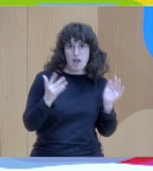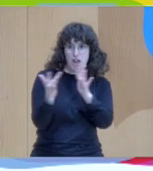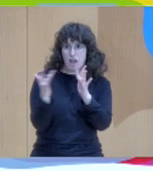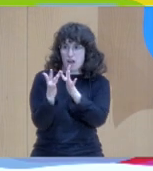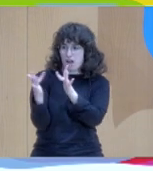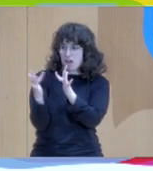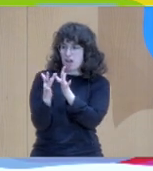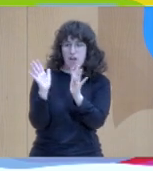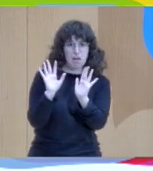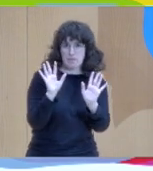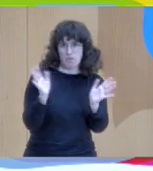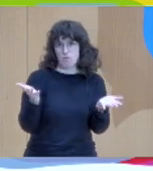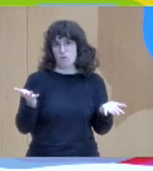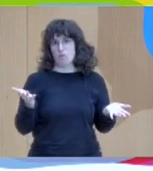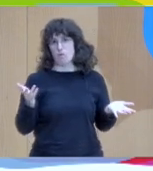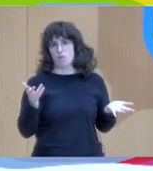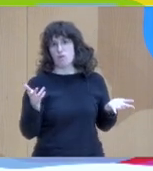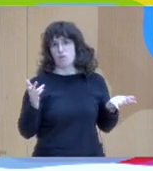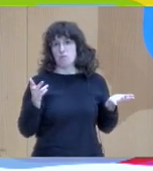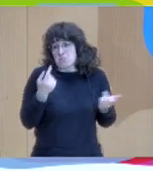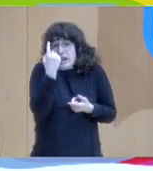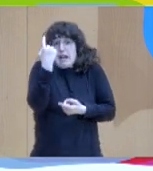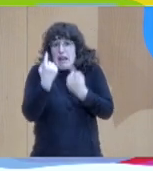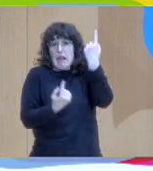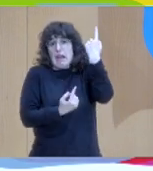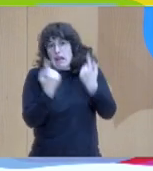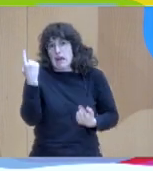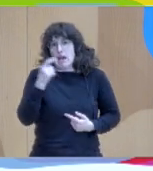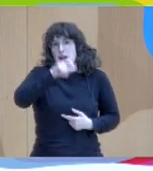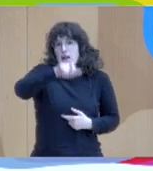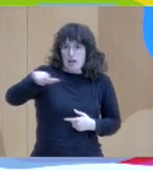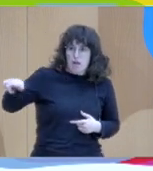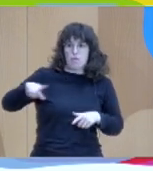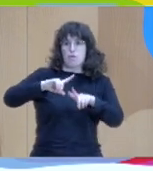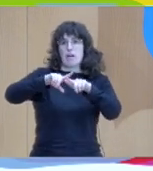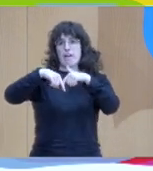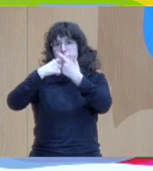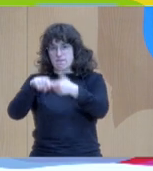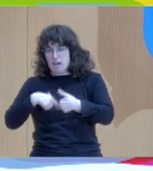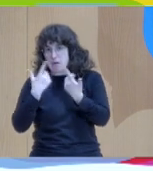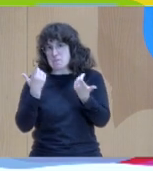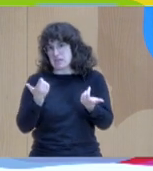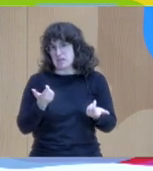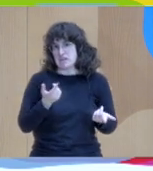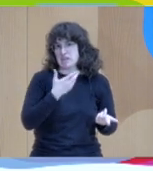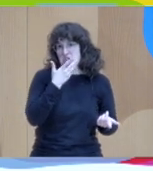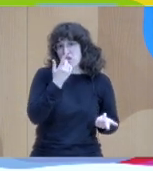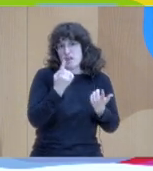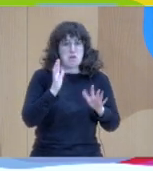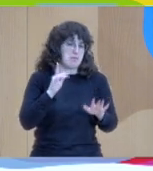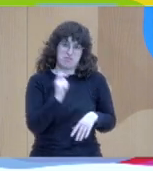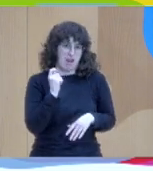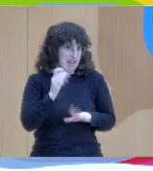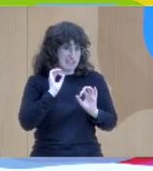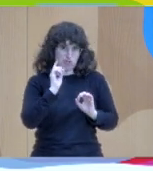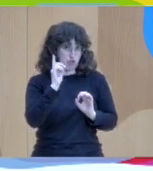The next question, what could you do appropriately, differently? Something, you know, a change that would